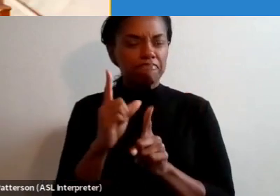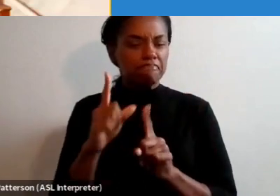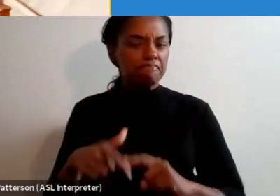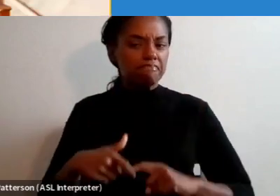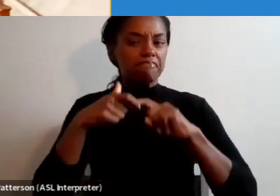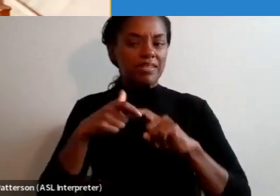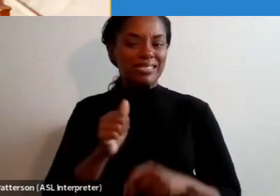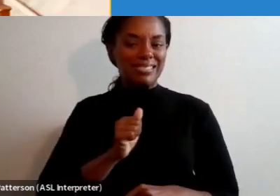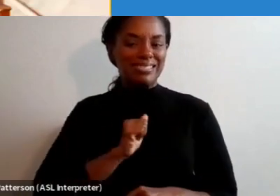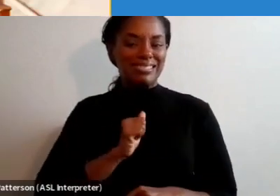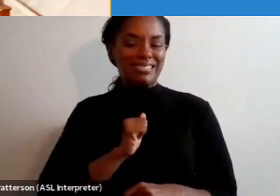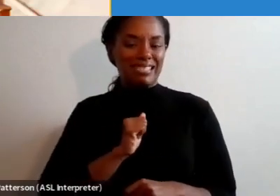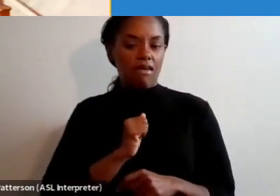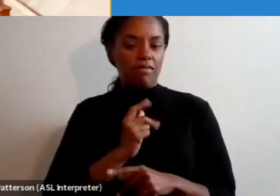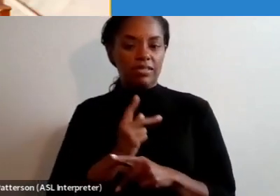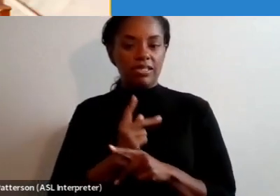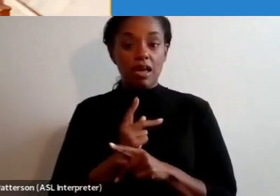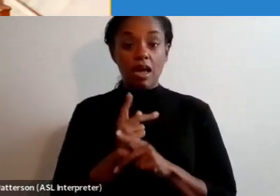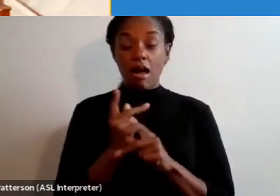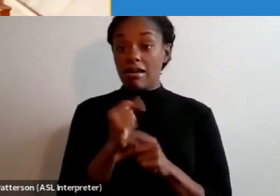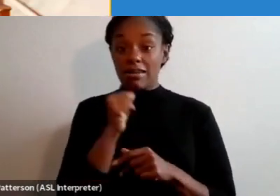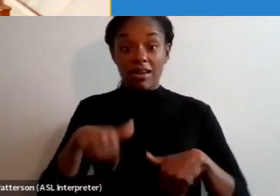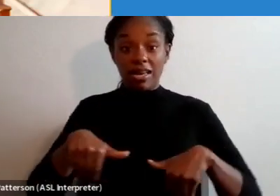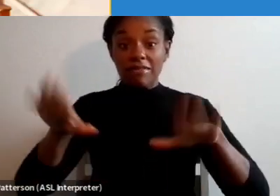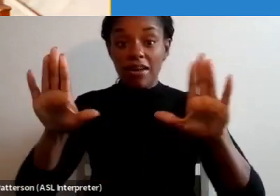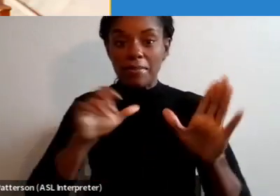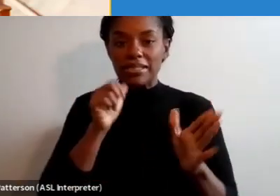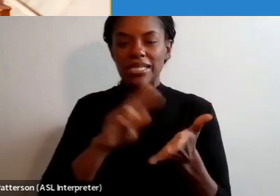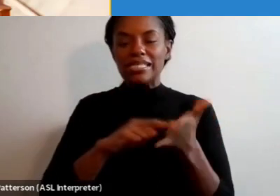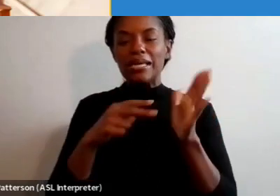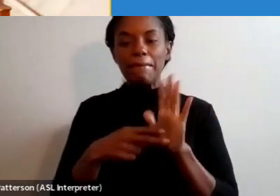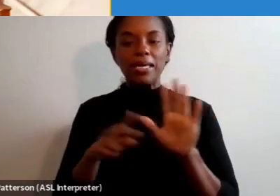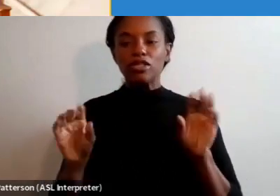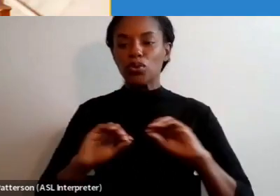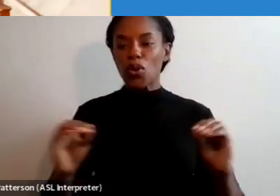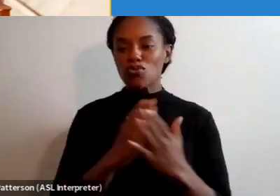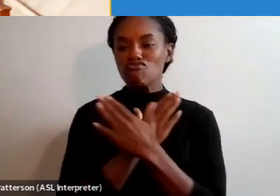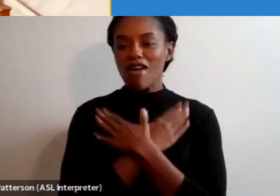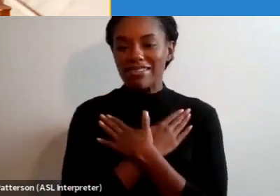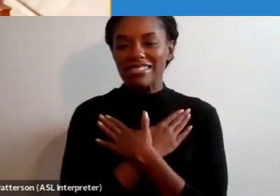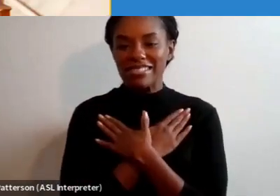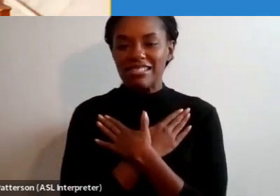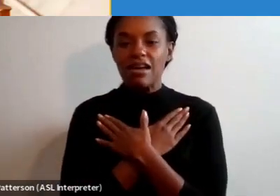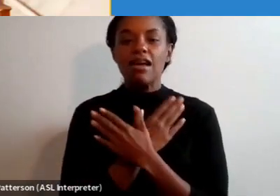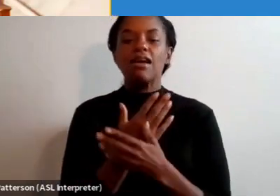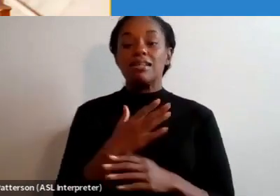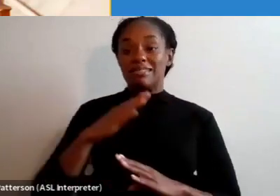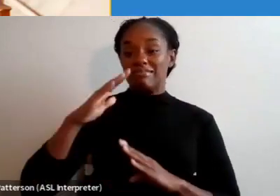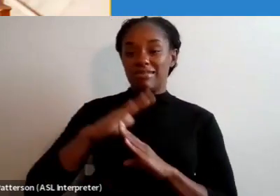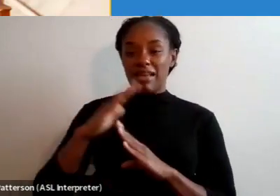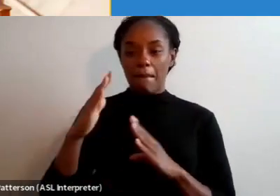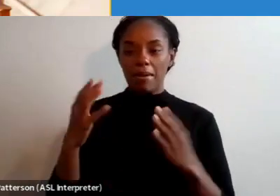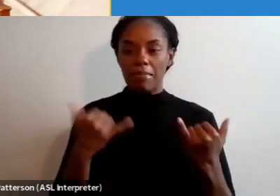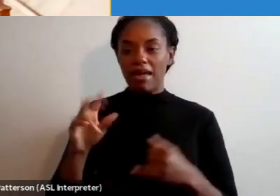Relentless does not mean restless, not in the literal sense. A study of top performing violinists revealed that while they did